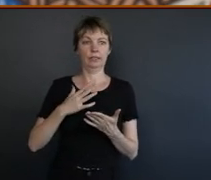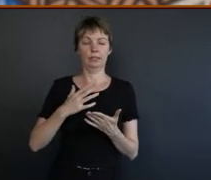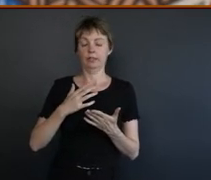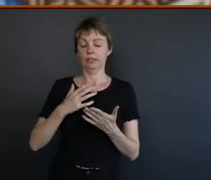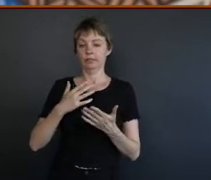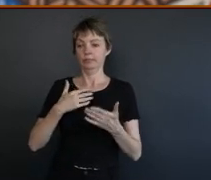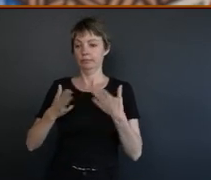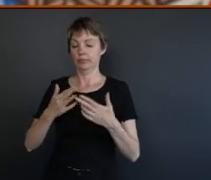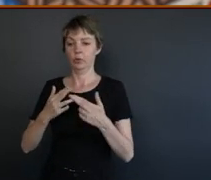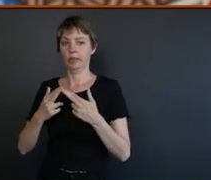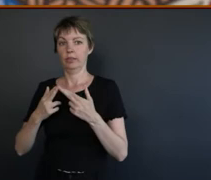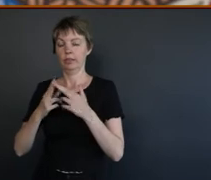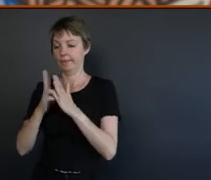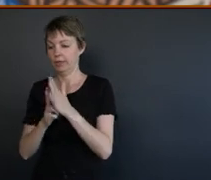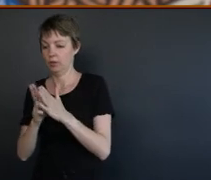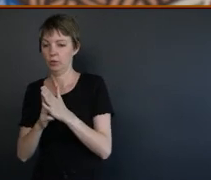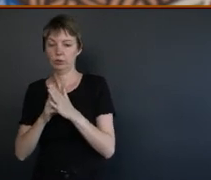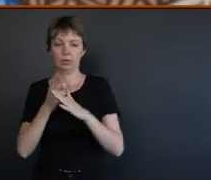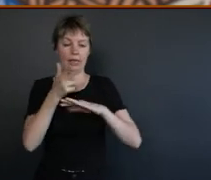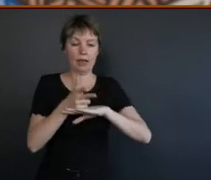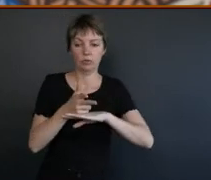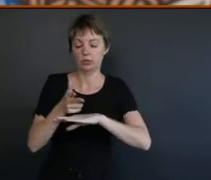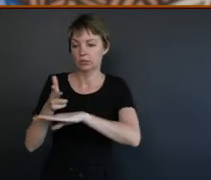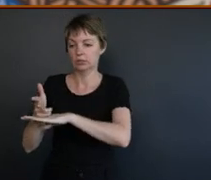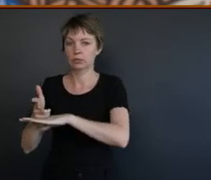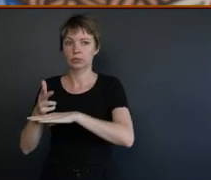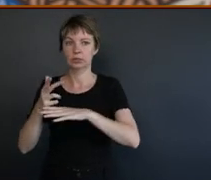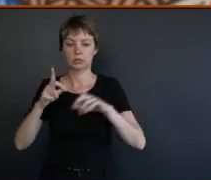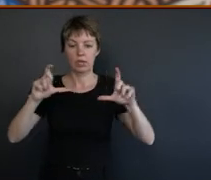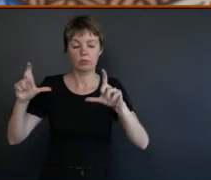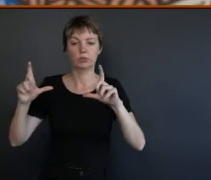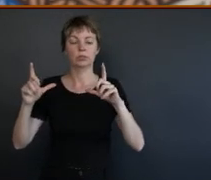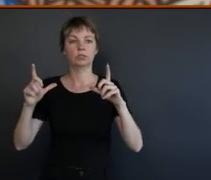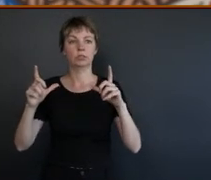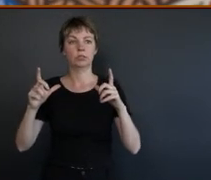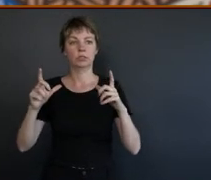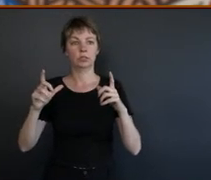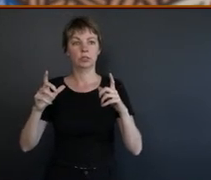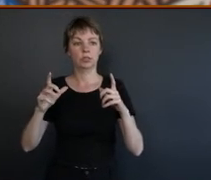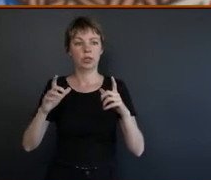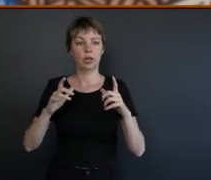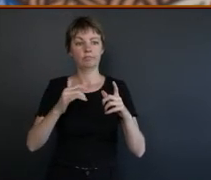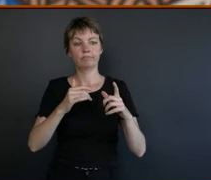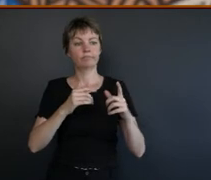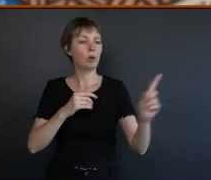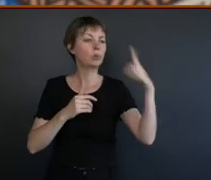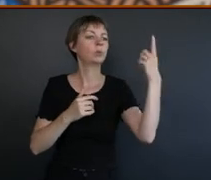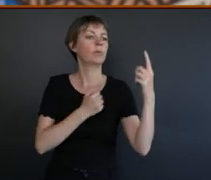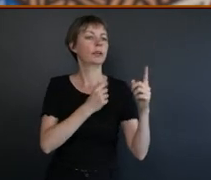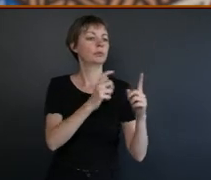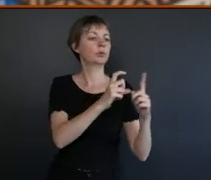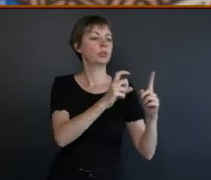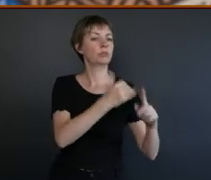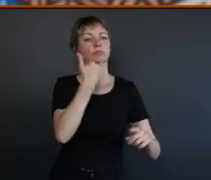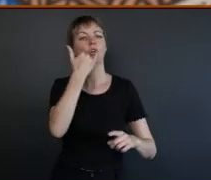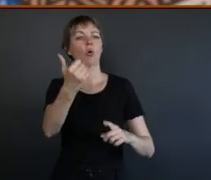that was all that was in my mind on that day, to get them and got me daughter to ring up me solicitor, got